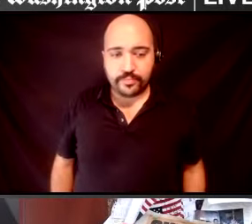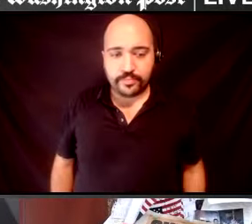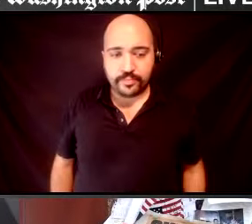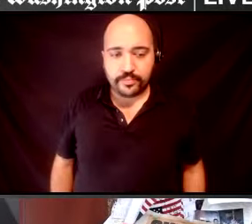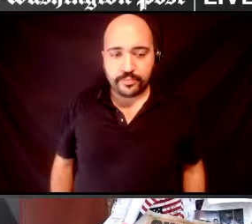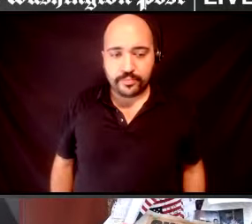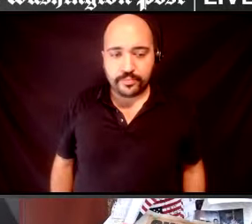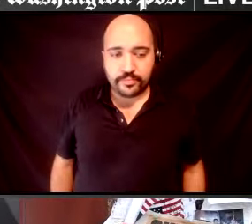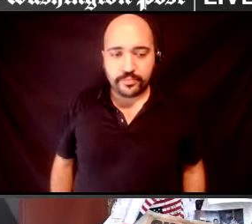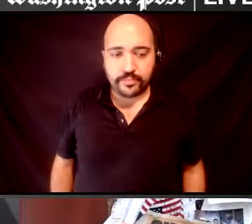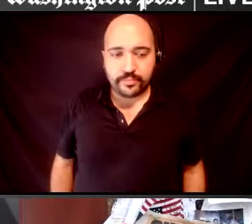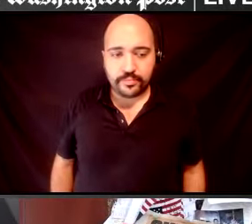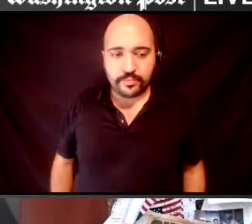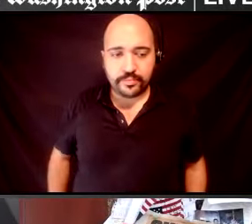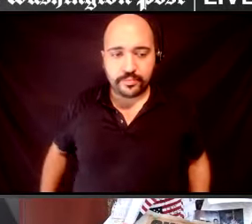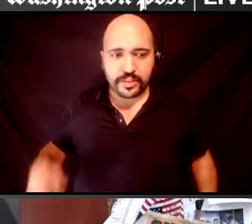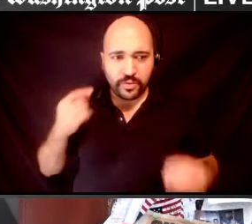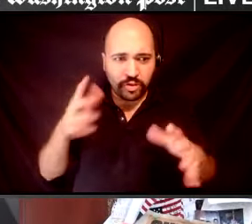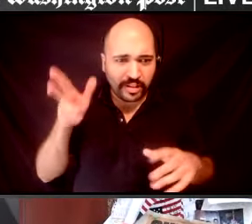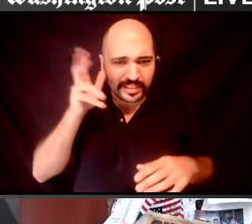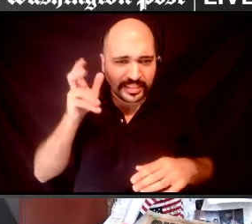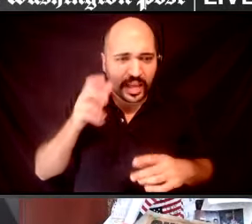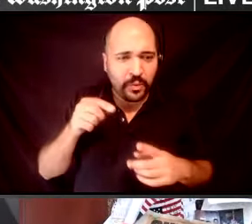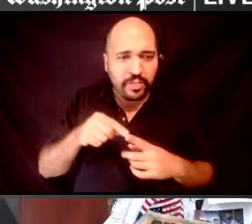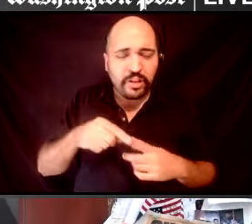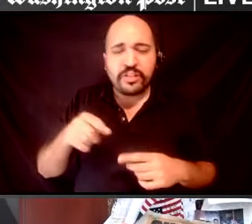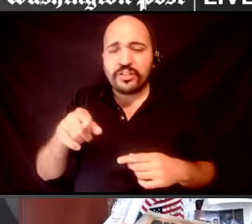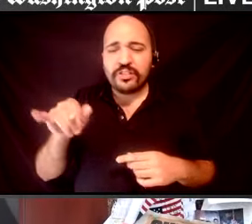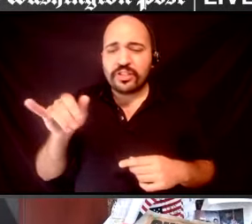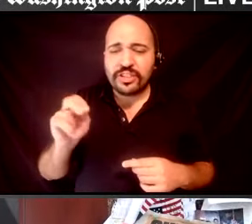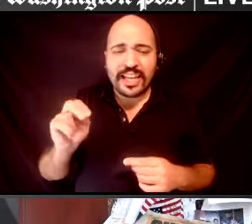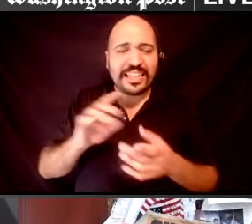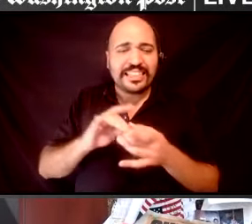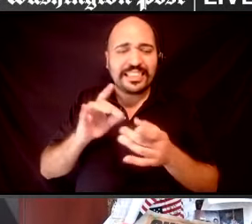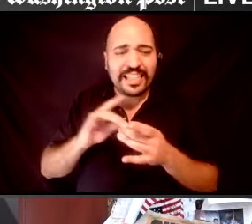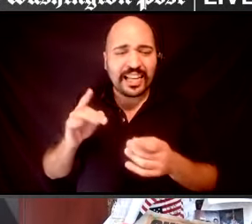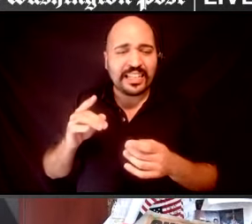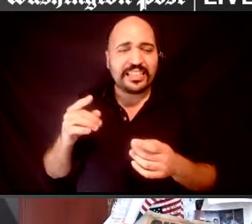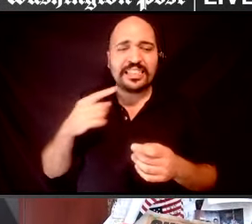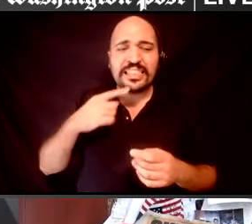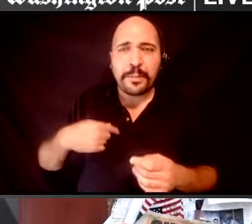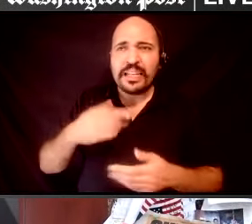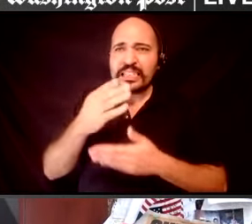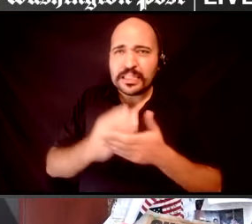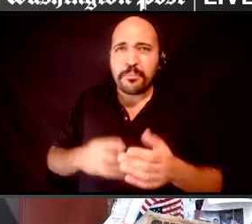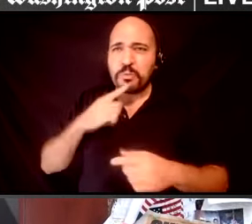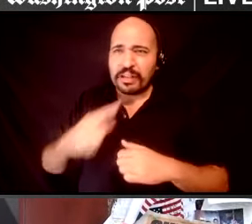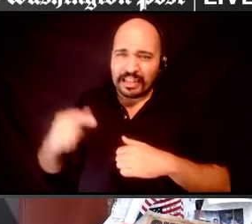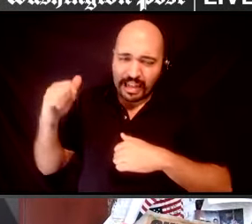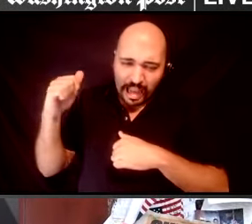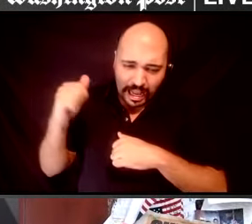I think we may have lost the sound there. Jen, tell me some of the concrete actions that can be taken.